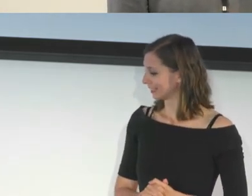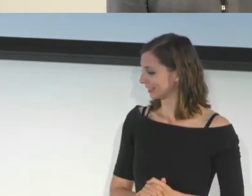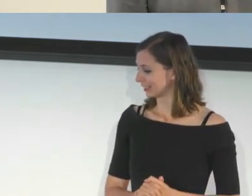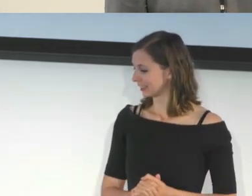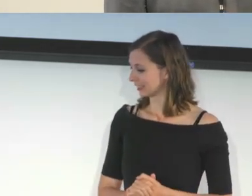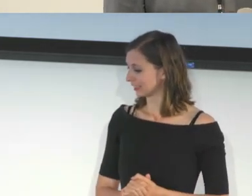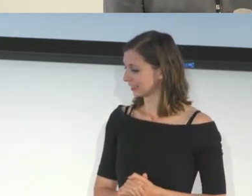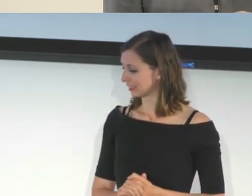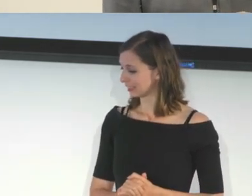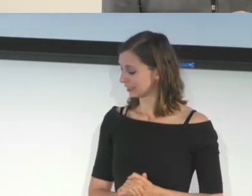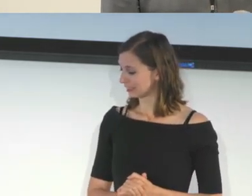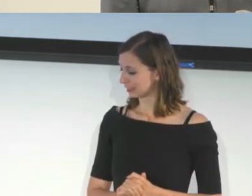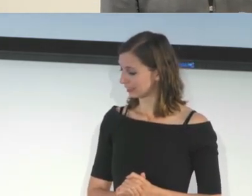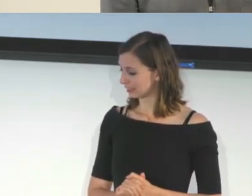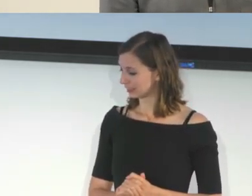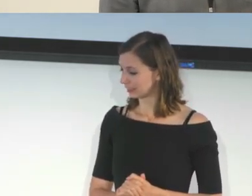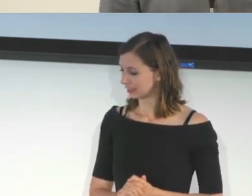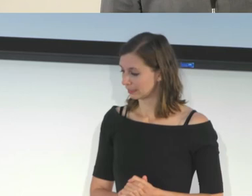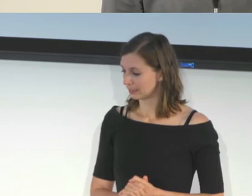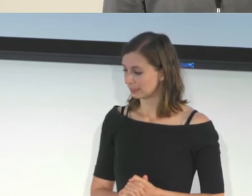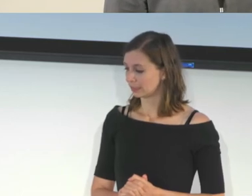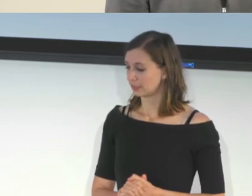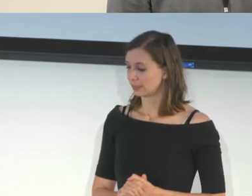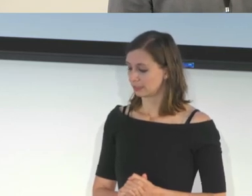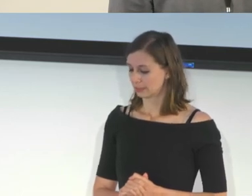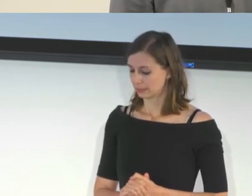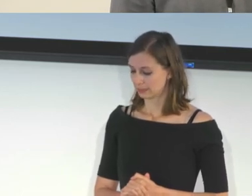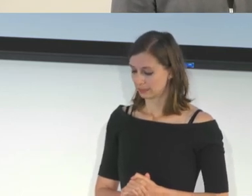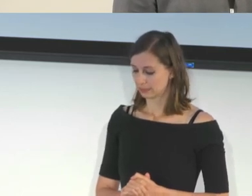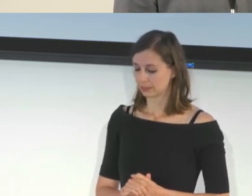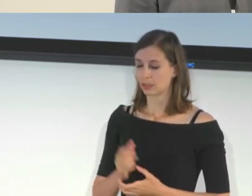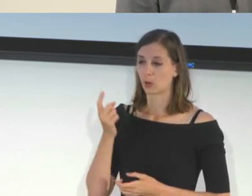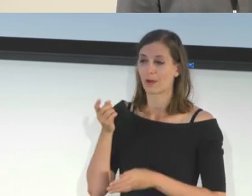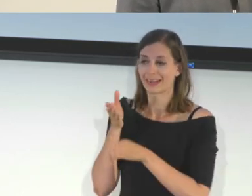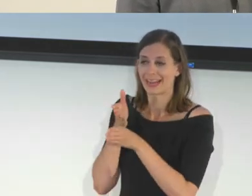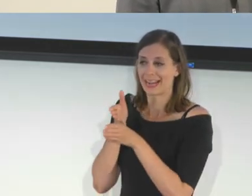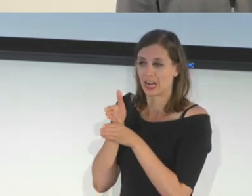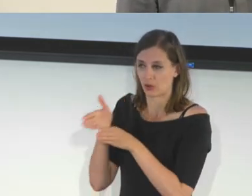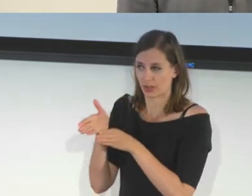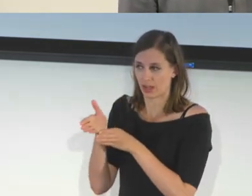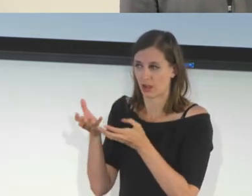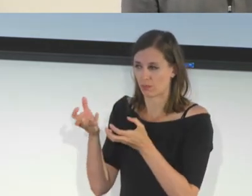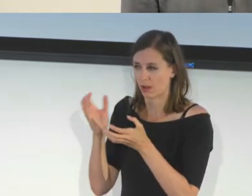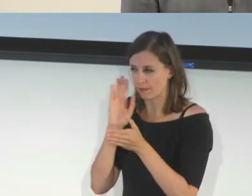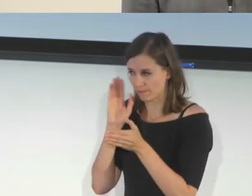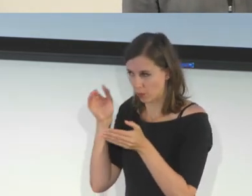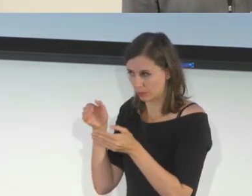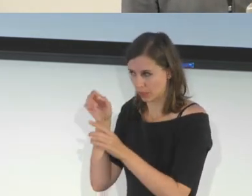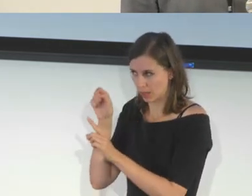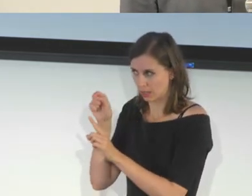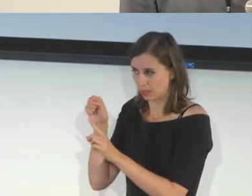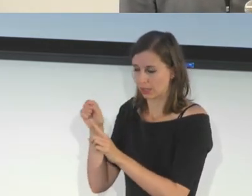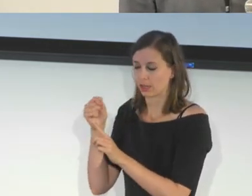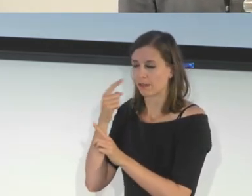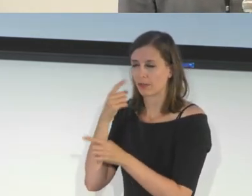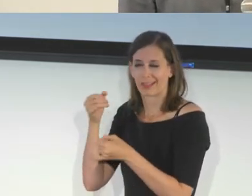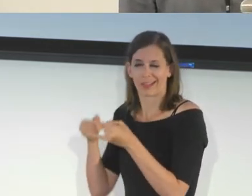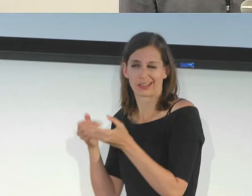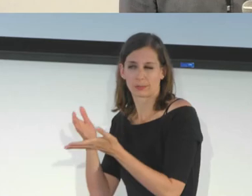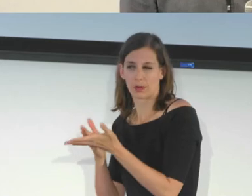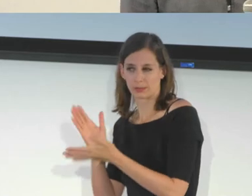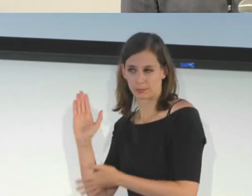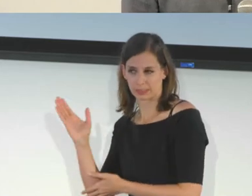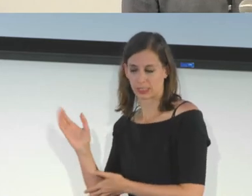And with that, the area we want to kind of focus on for the last part of our presentation is around the